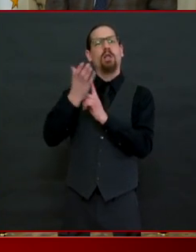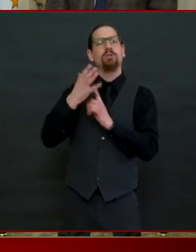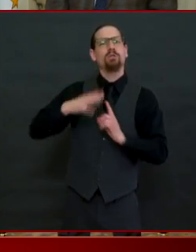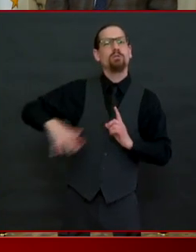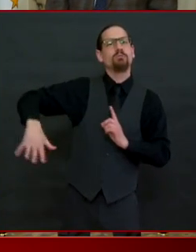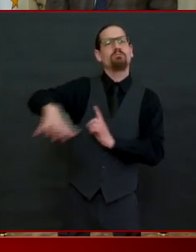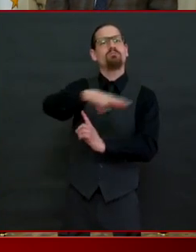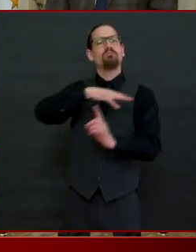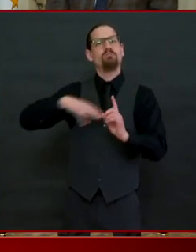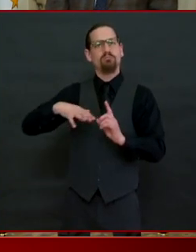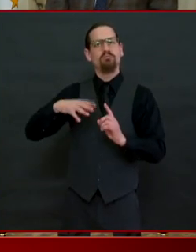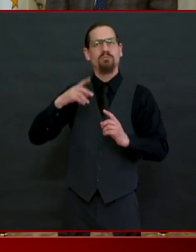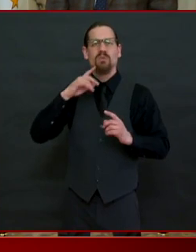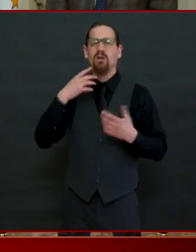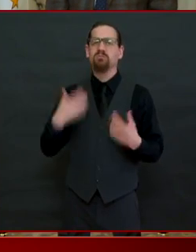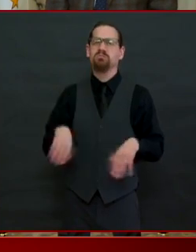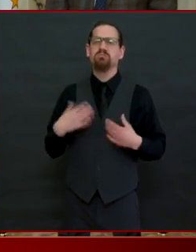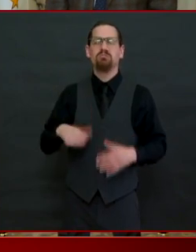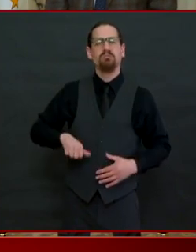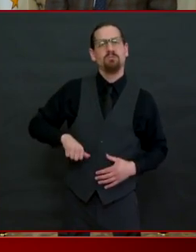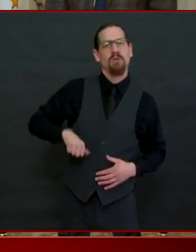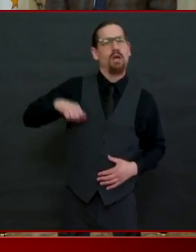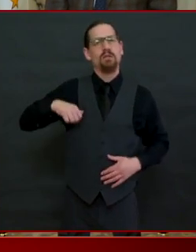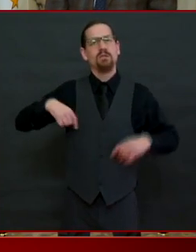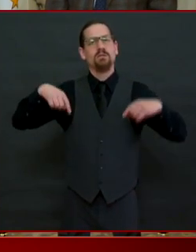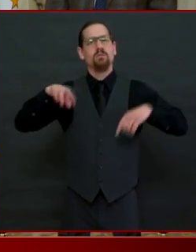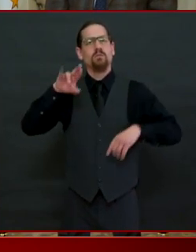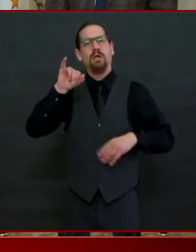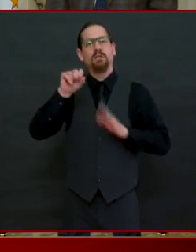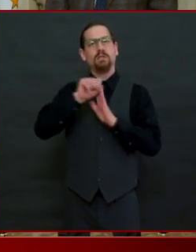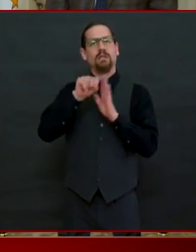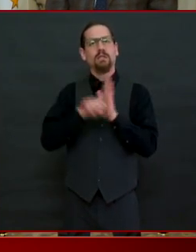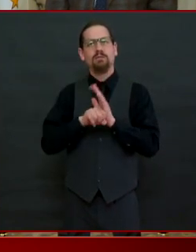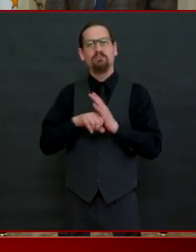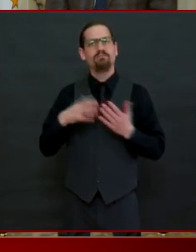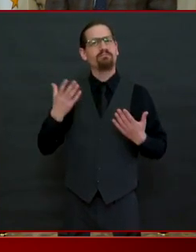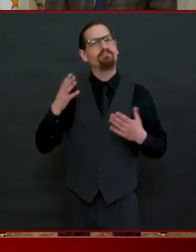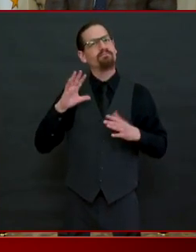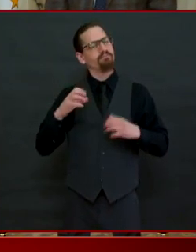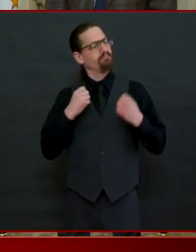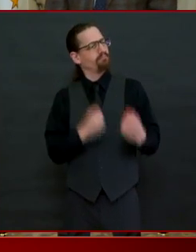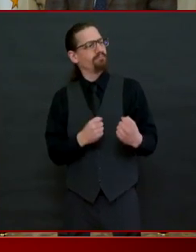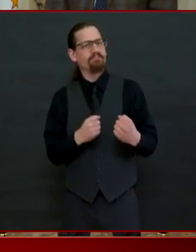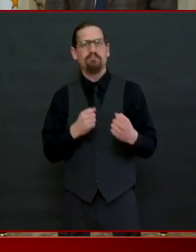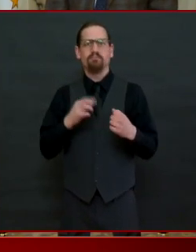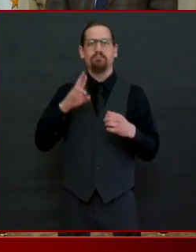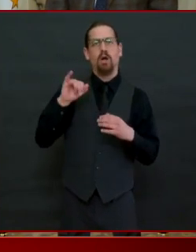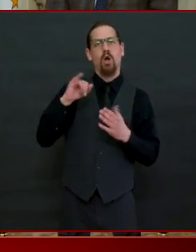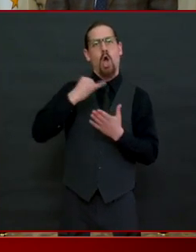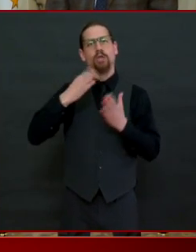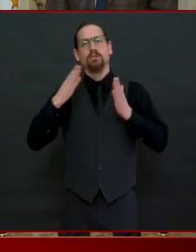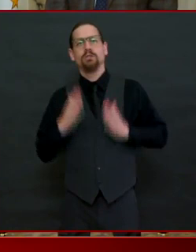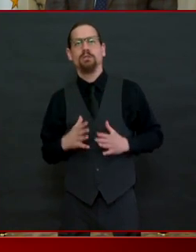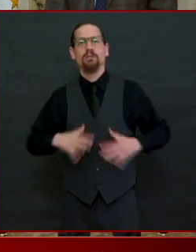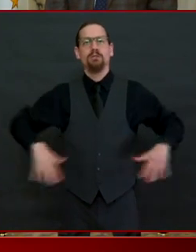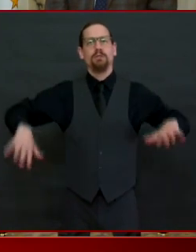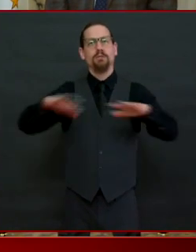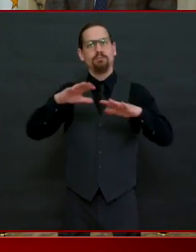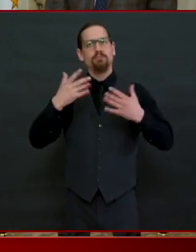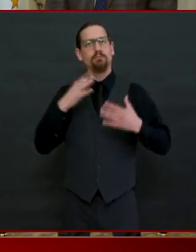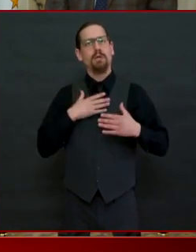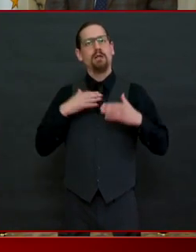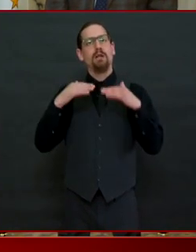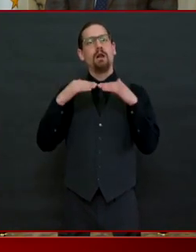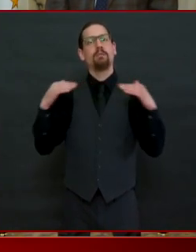we punch far above our weight when it comes to the level and quality and number of